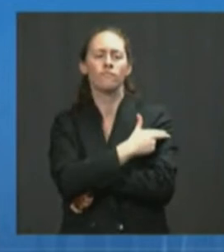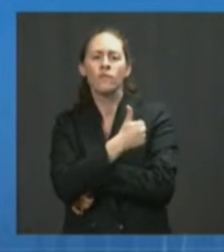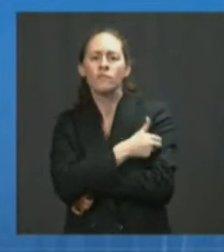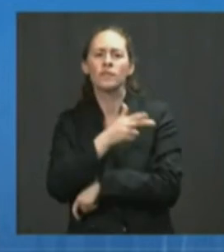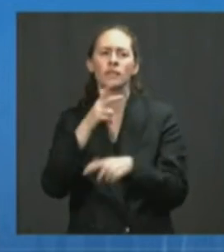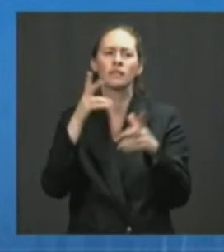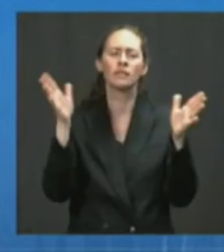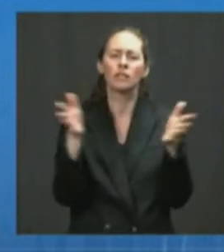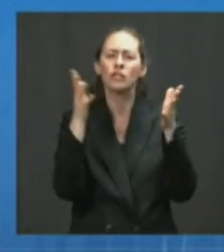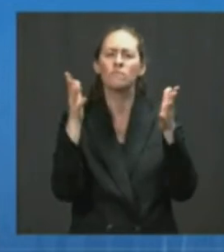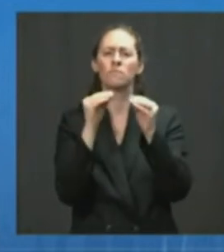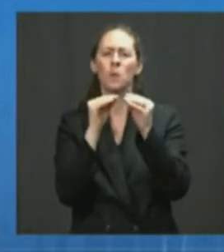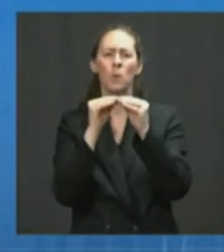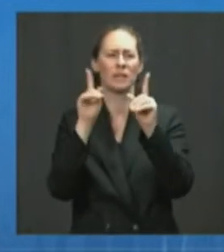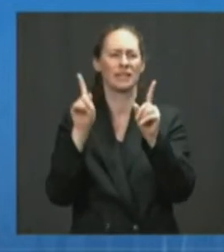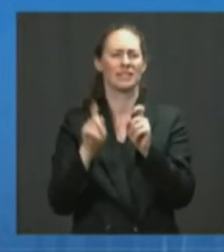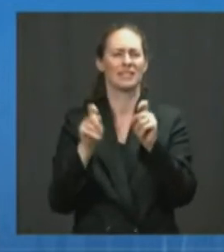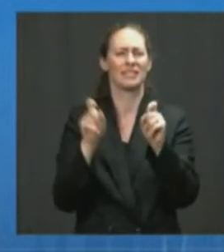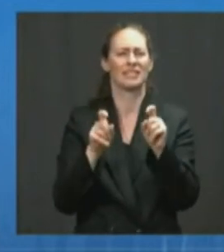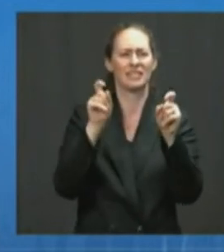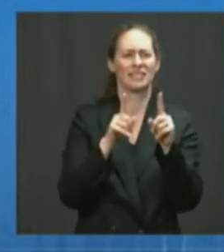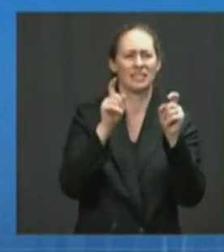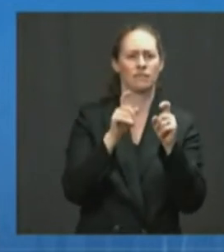capacity in rural America.